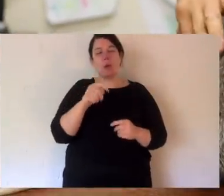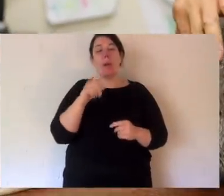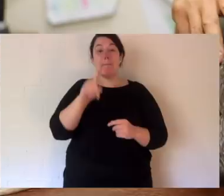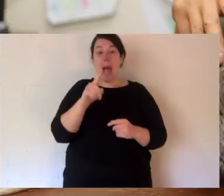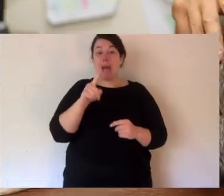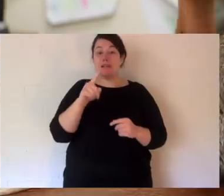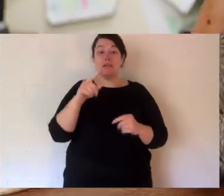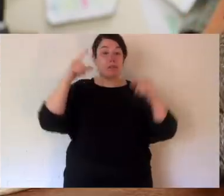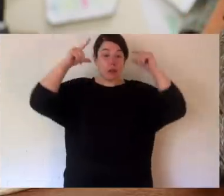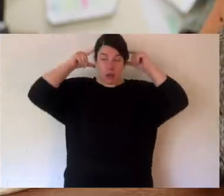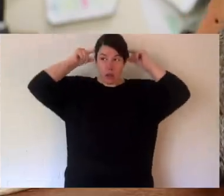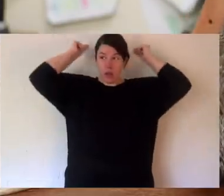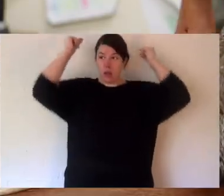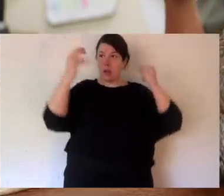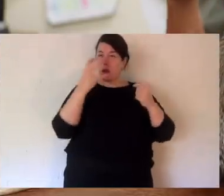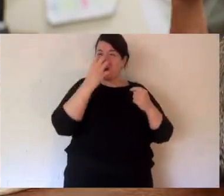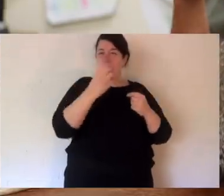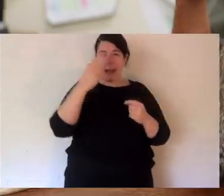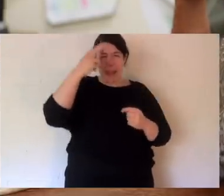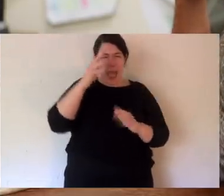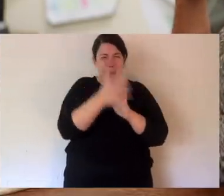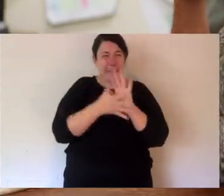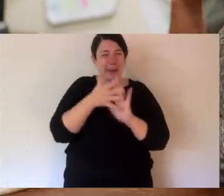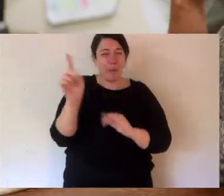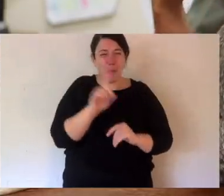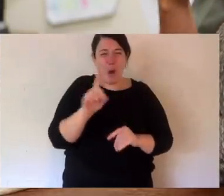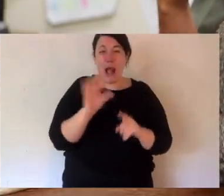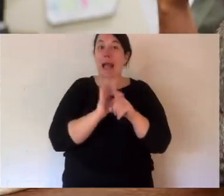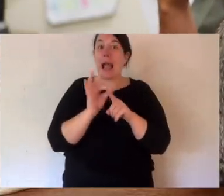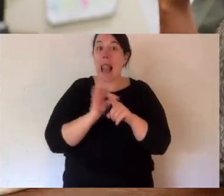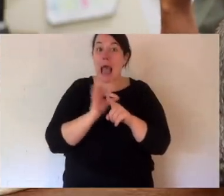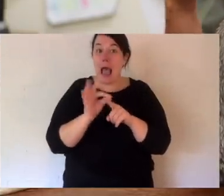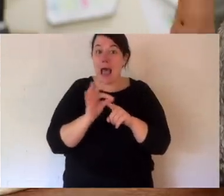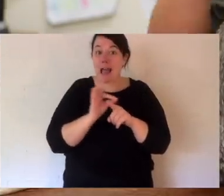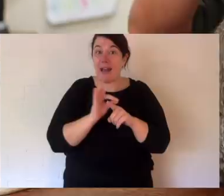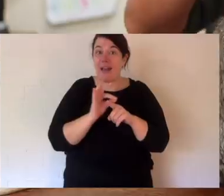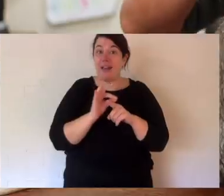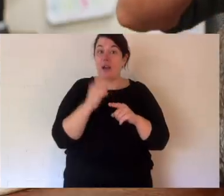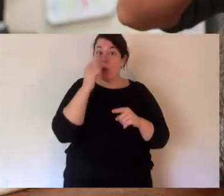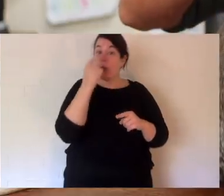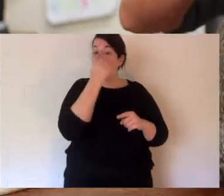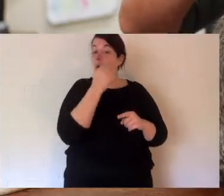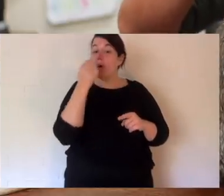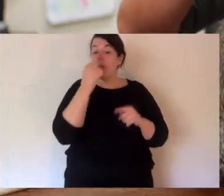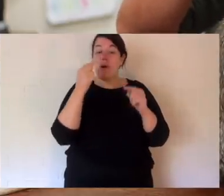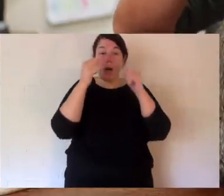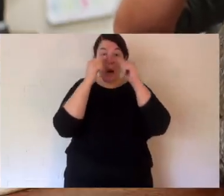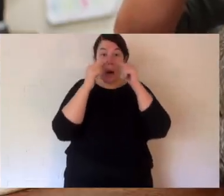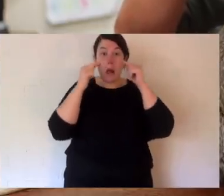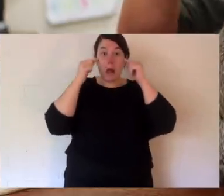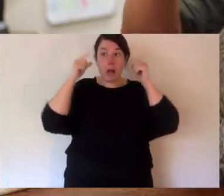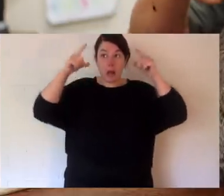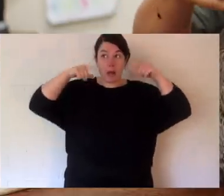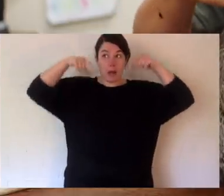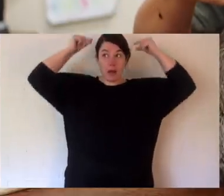light's not the best, but they're called a Rufous Bed-Oms. You might wonder, what does Rufous mean? A Rufous is a type colour, so if you look closely around her little nose,